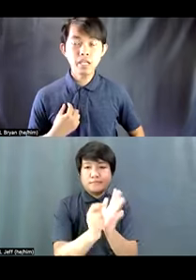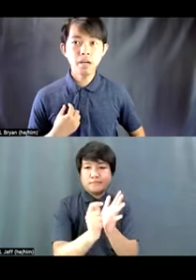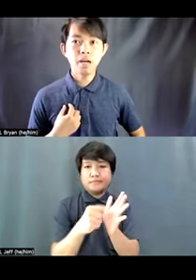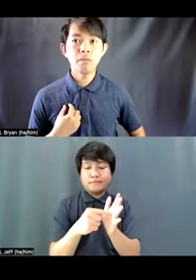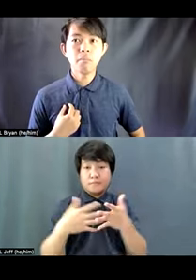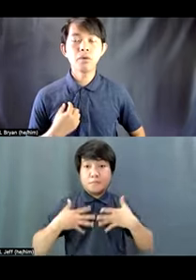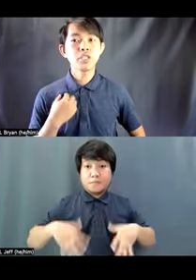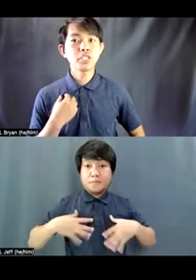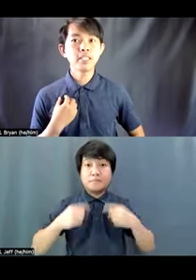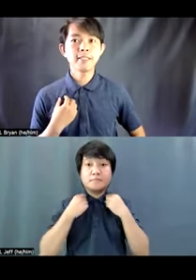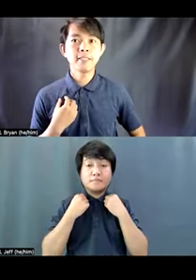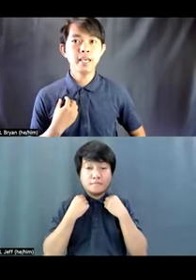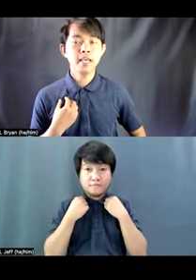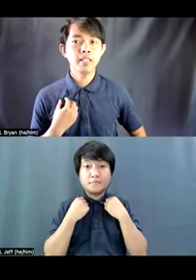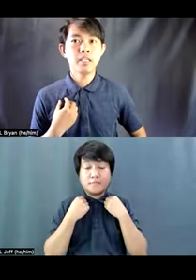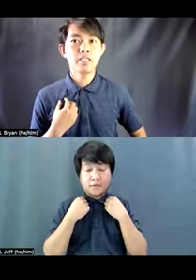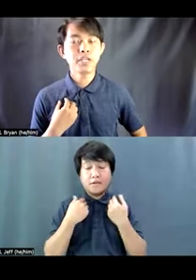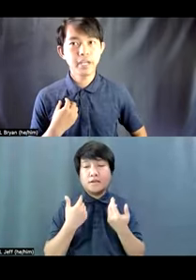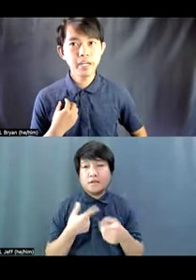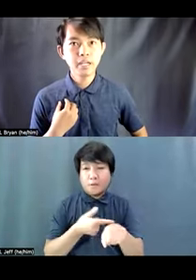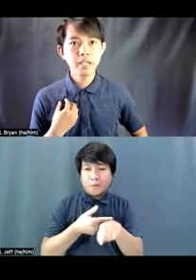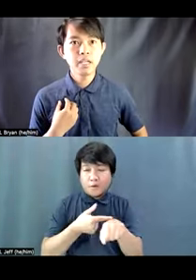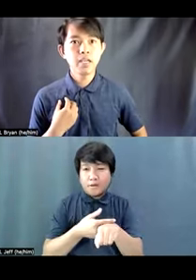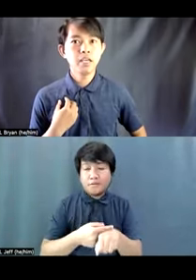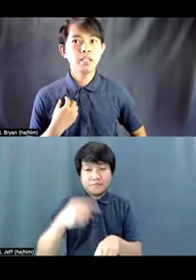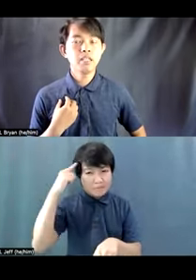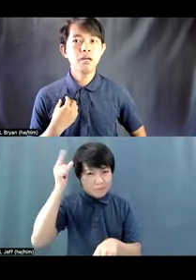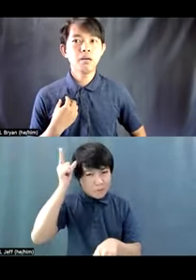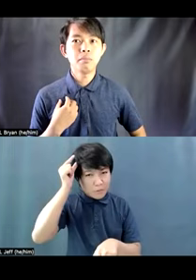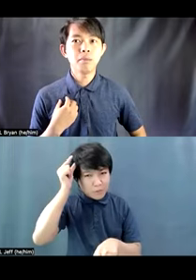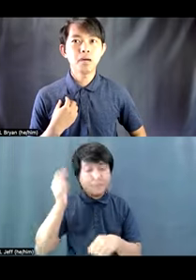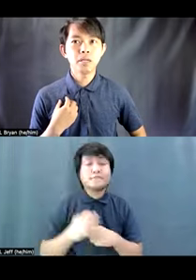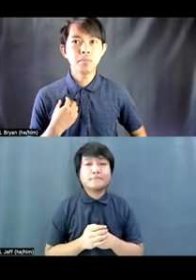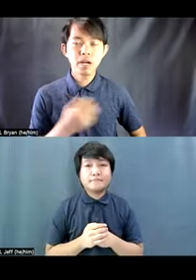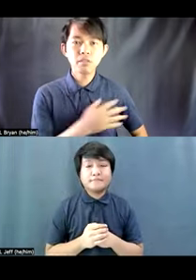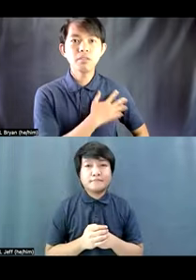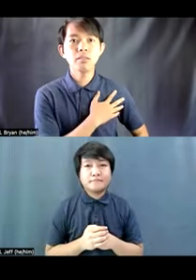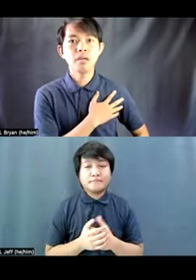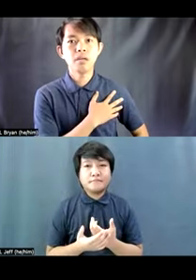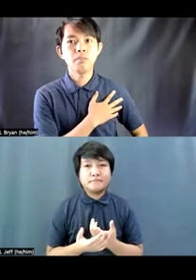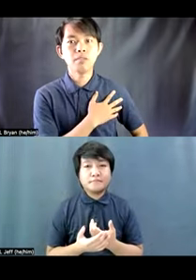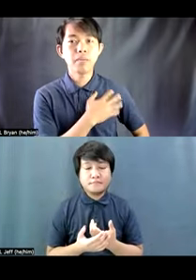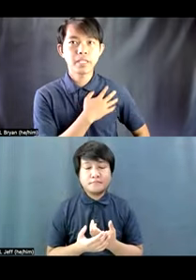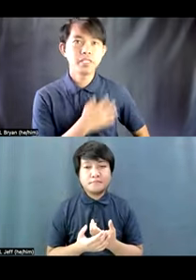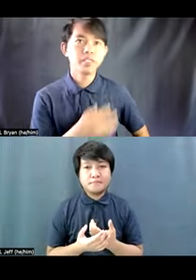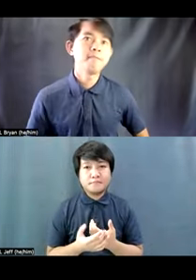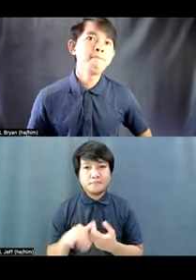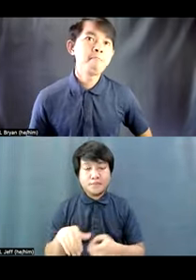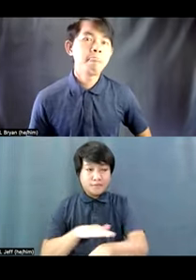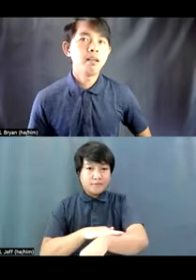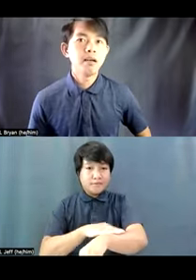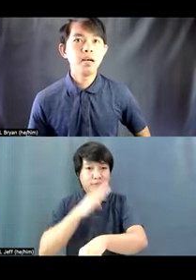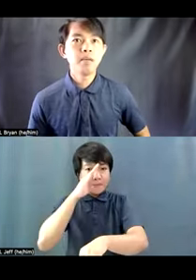gray polo shirt and short hair and brown complexion.